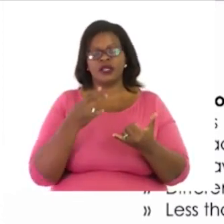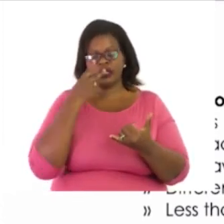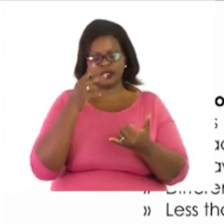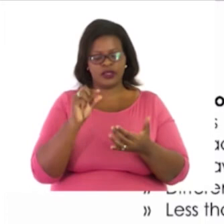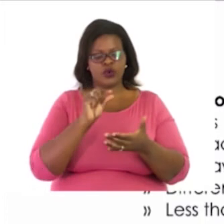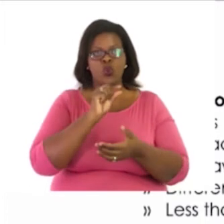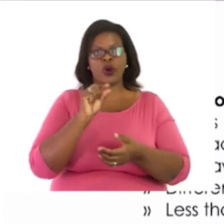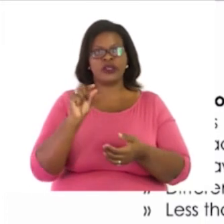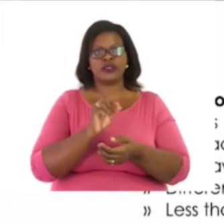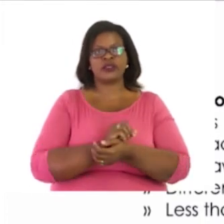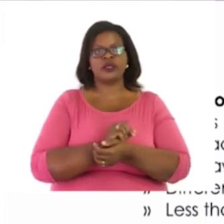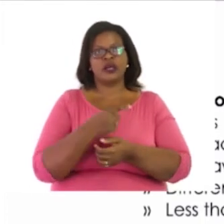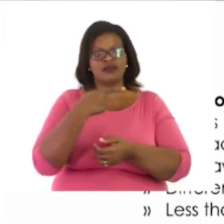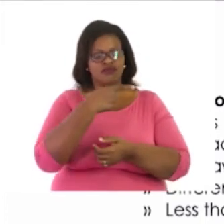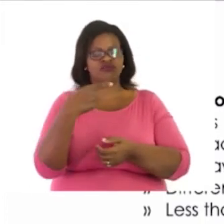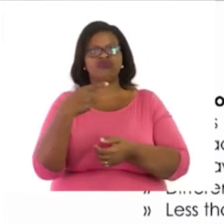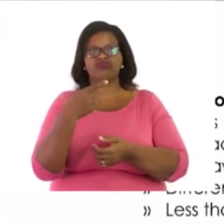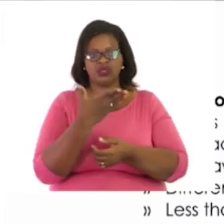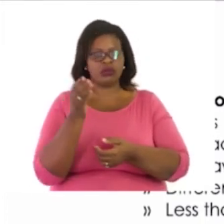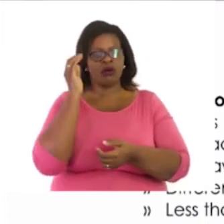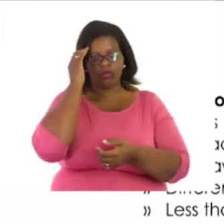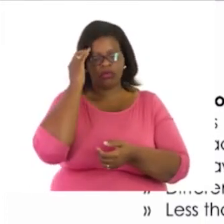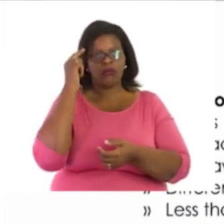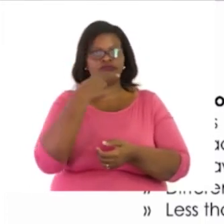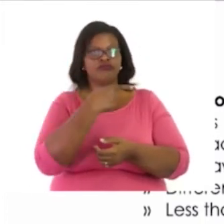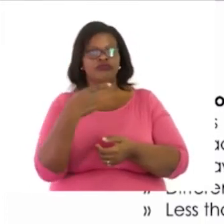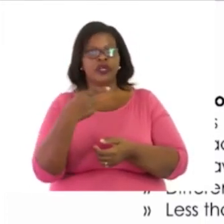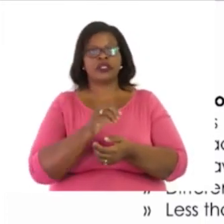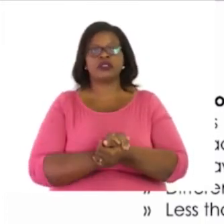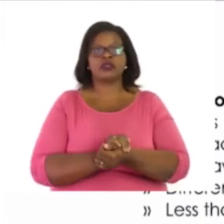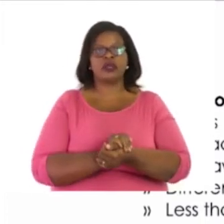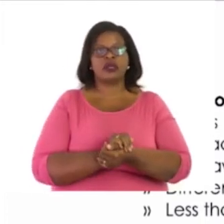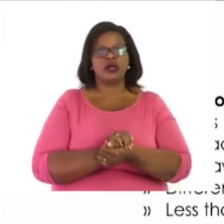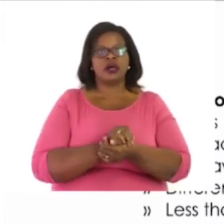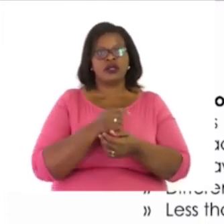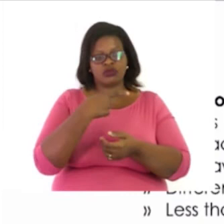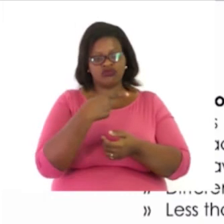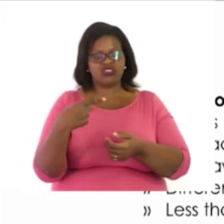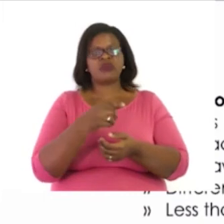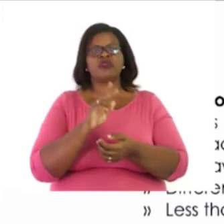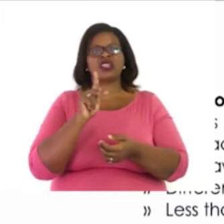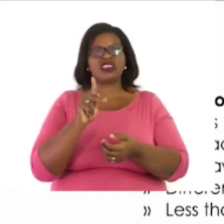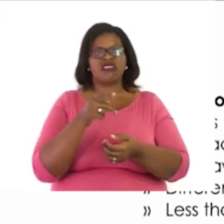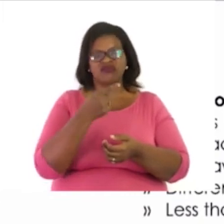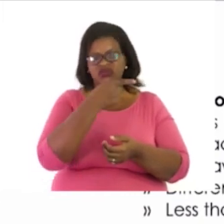Minus. I think we all know minus. Subtract. I think we all know subtract.